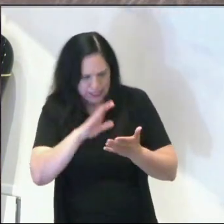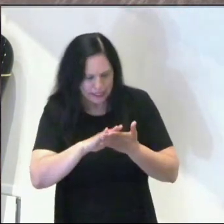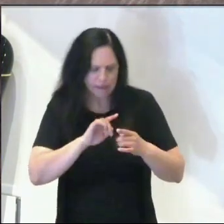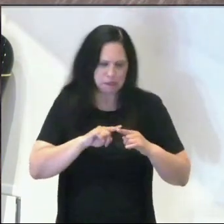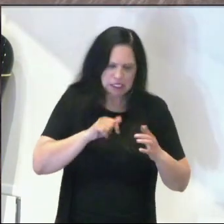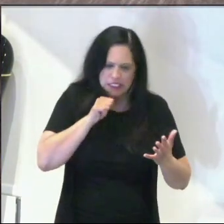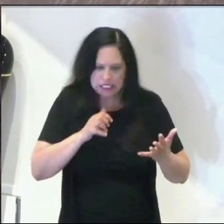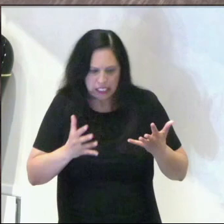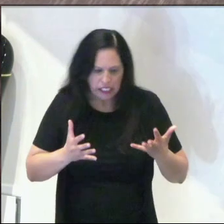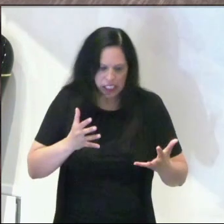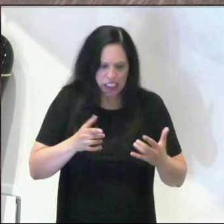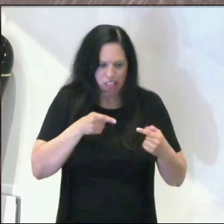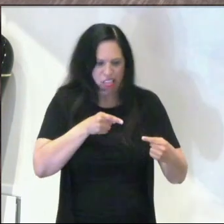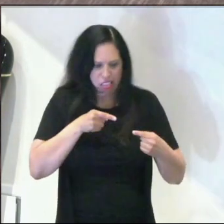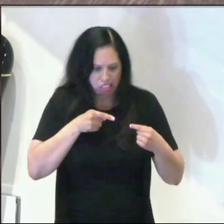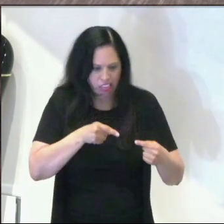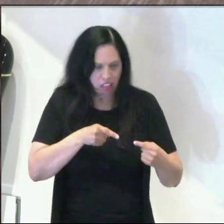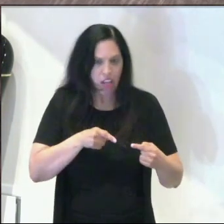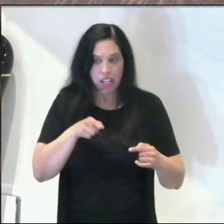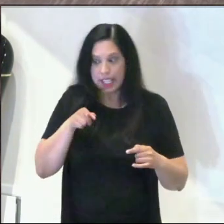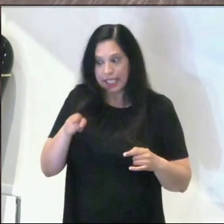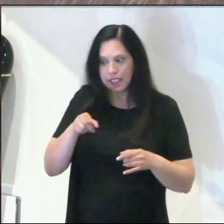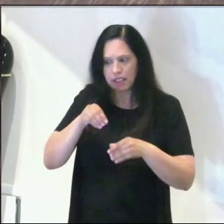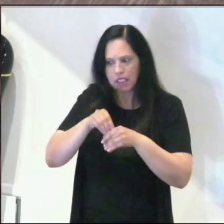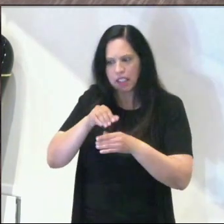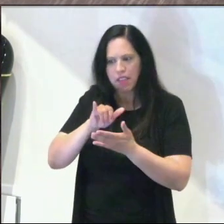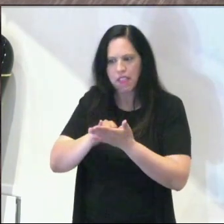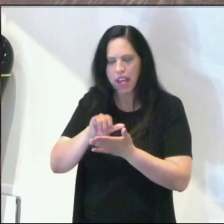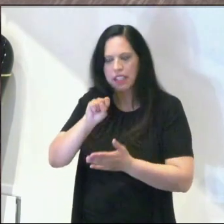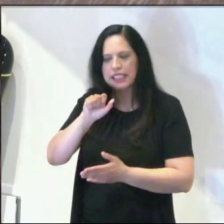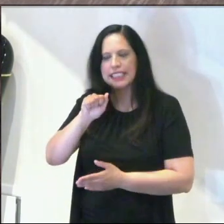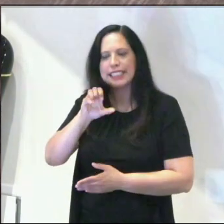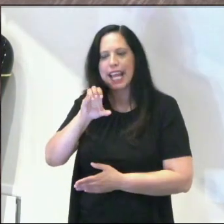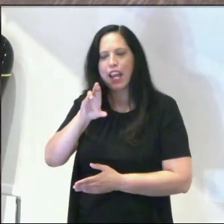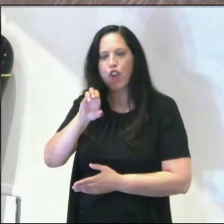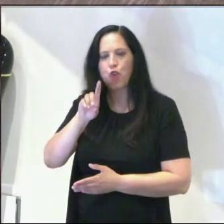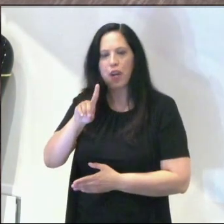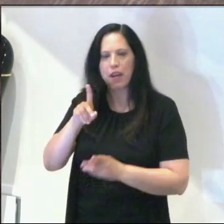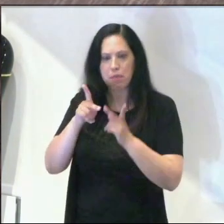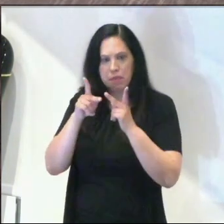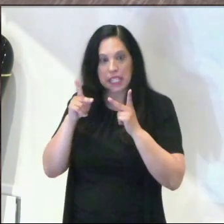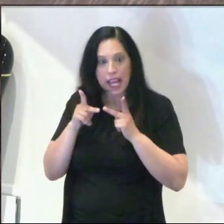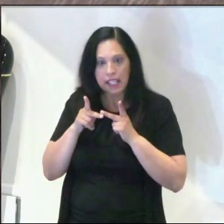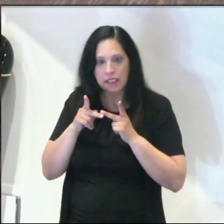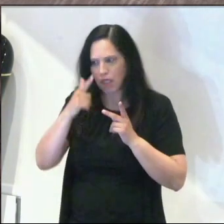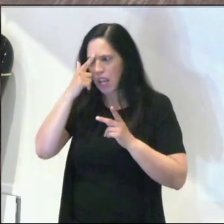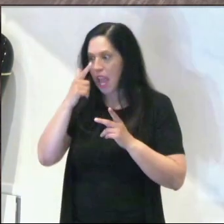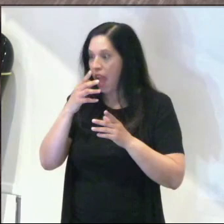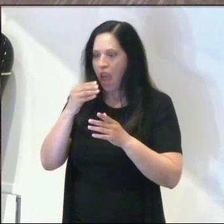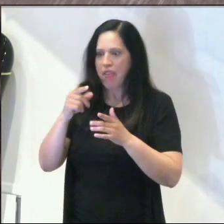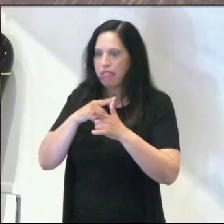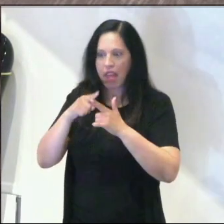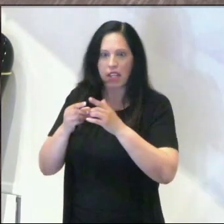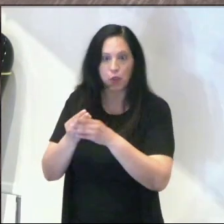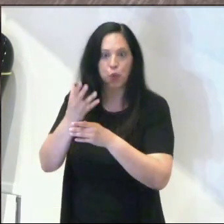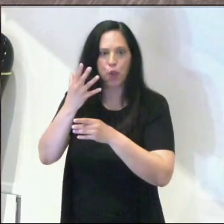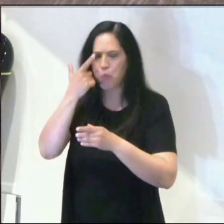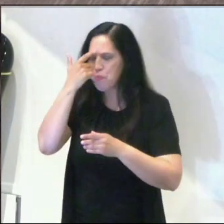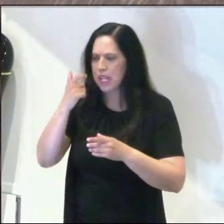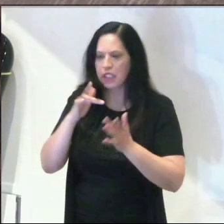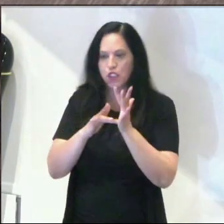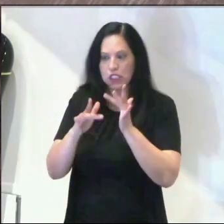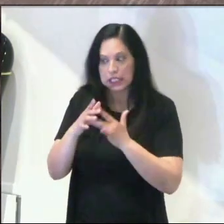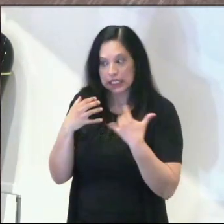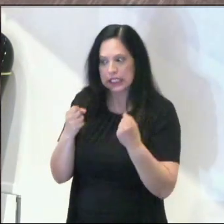was actually in that sacred space because his faith was challenged at the time. And then ultimately it grew because Jesus healed his son.